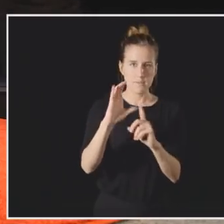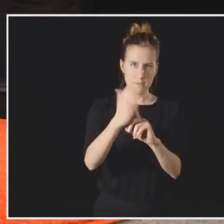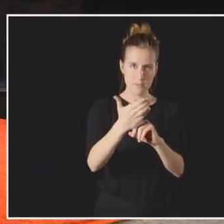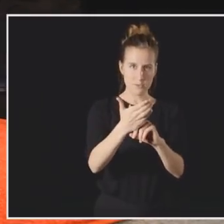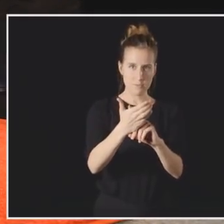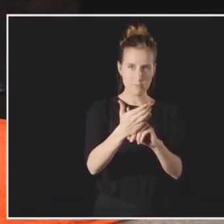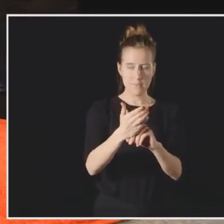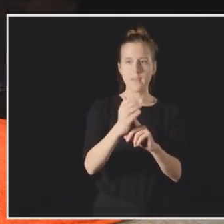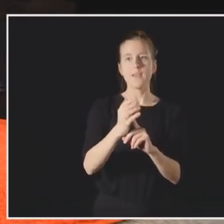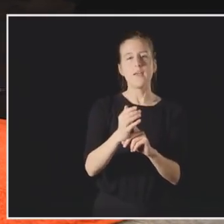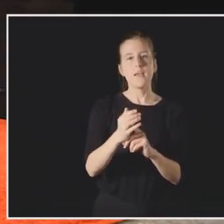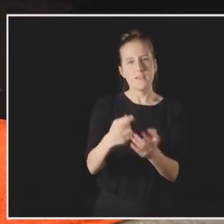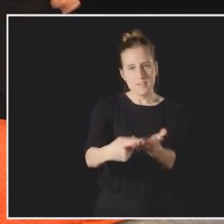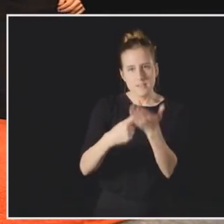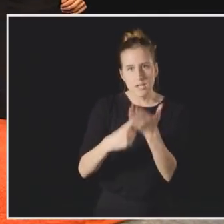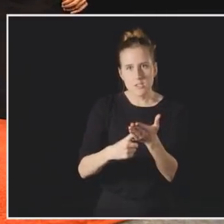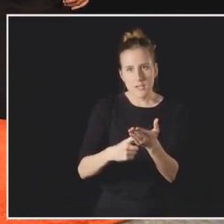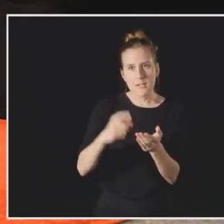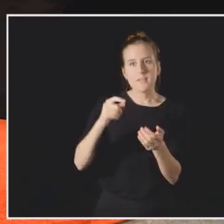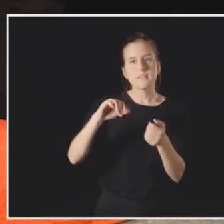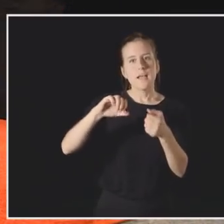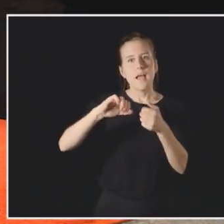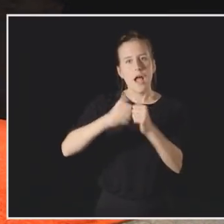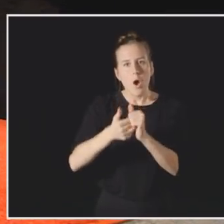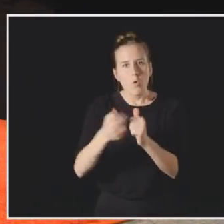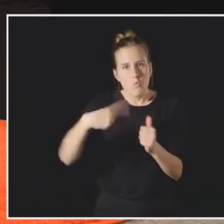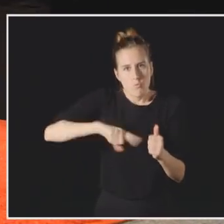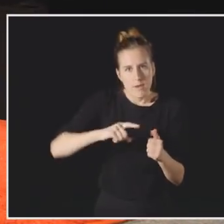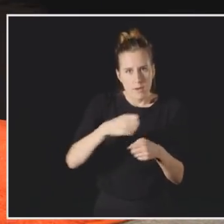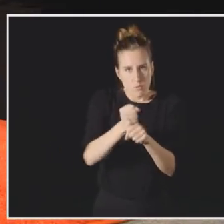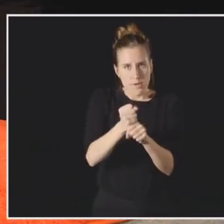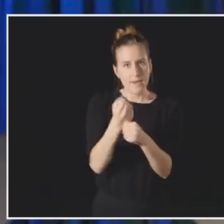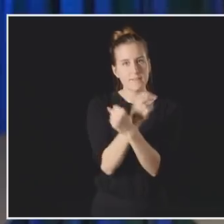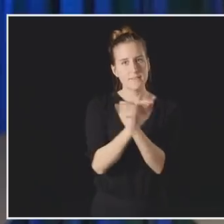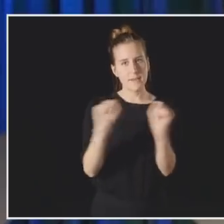And this is how we create safety.